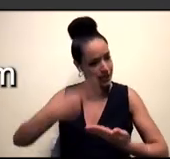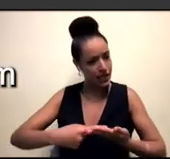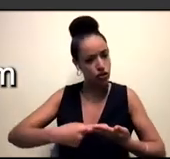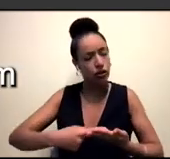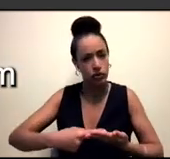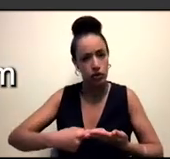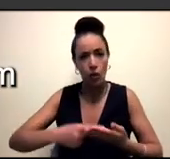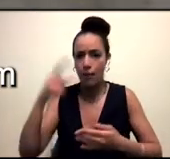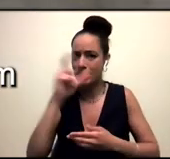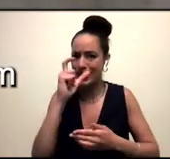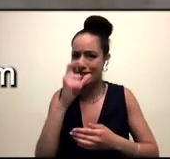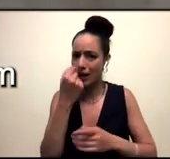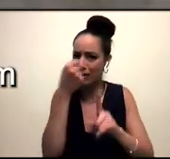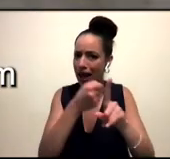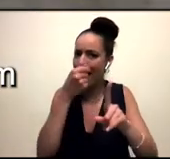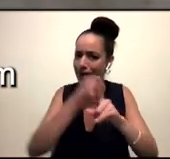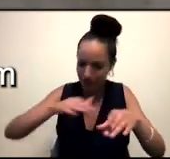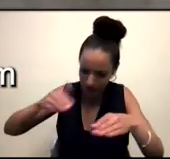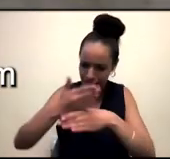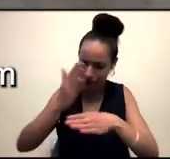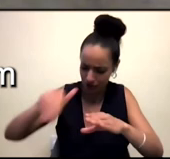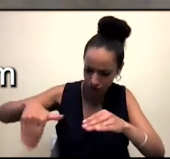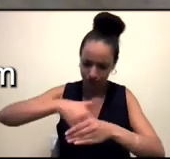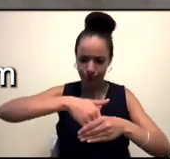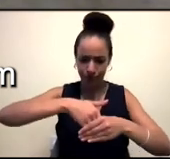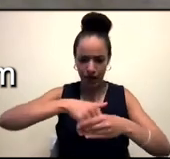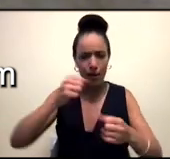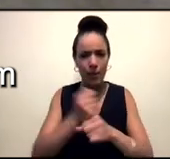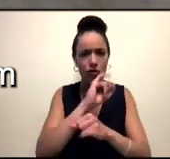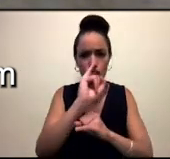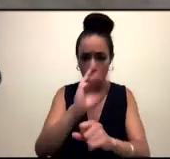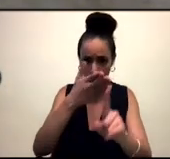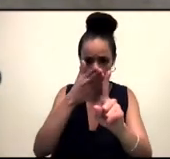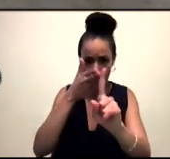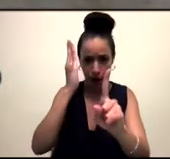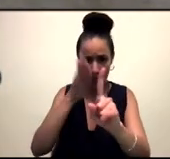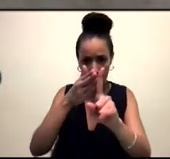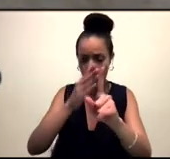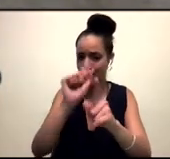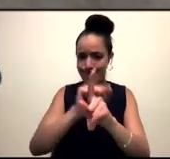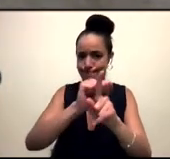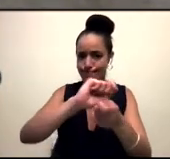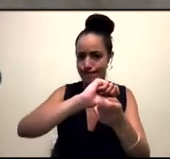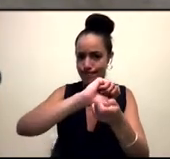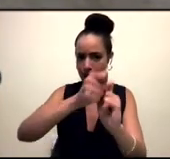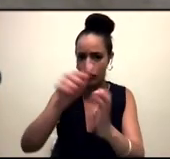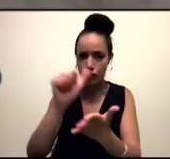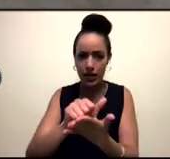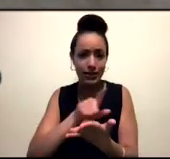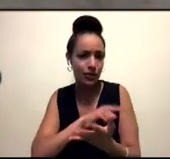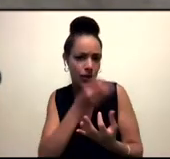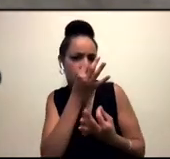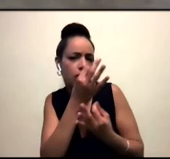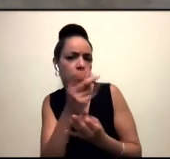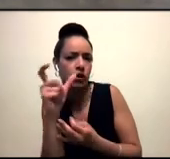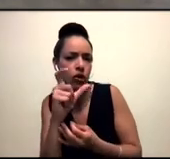participation in righting the wrongs of humanity and reducing harm. I think that's what drew me to the religion. And so it frustrates me so much when I